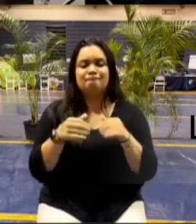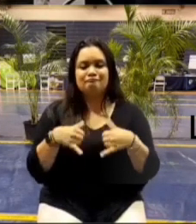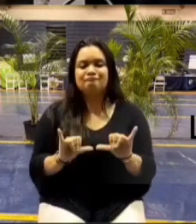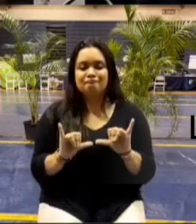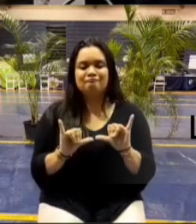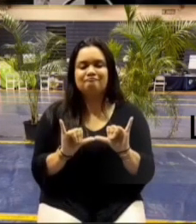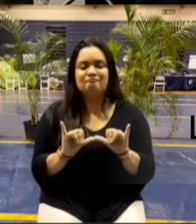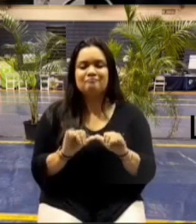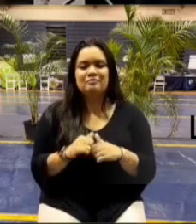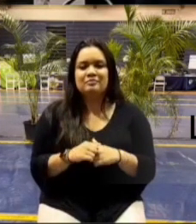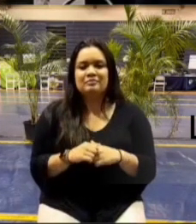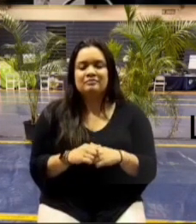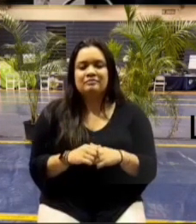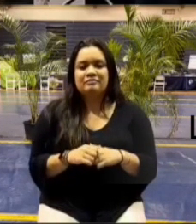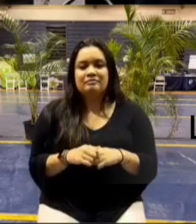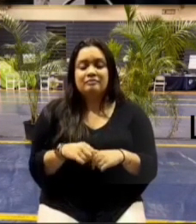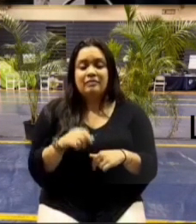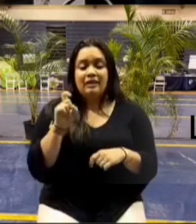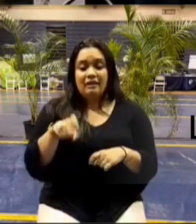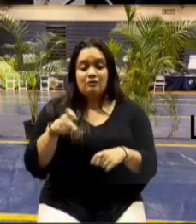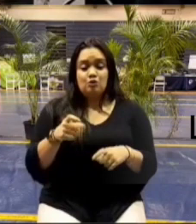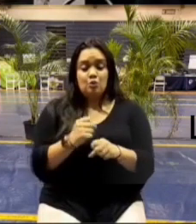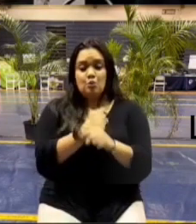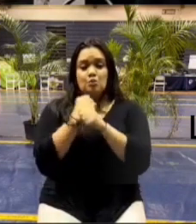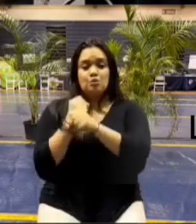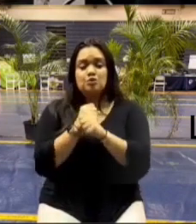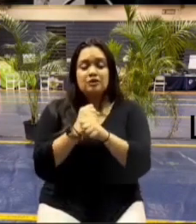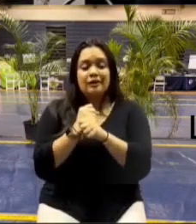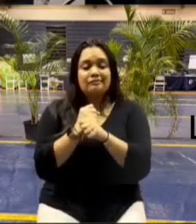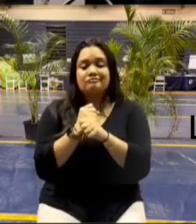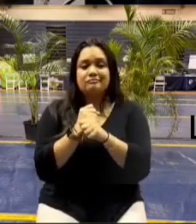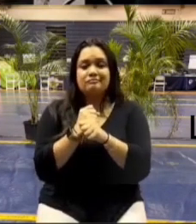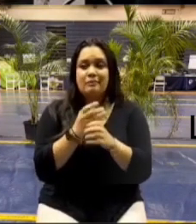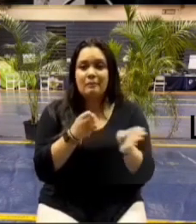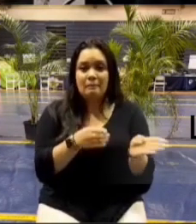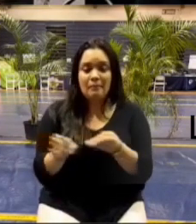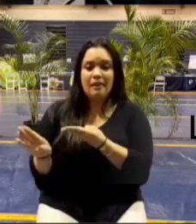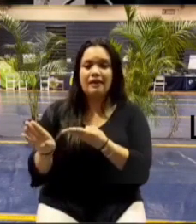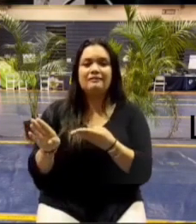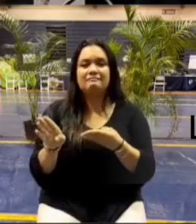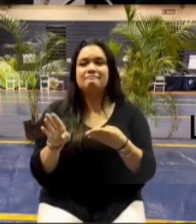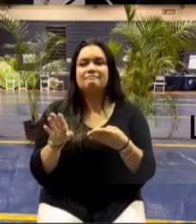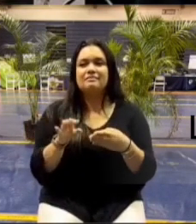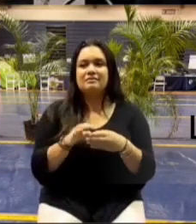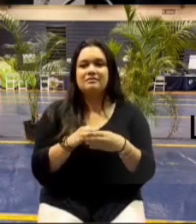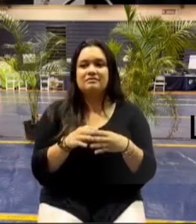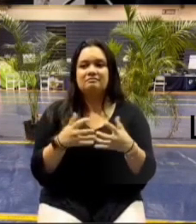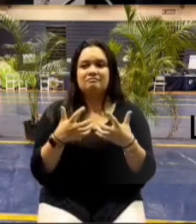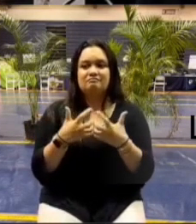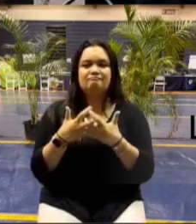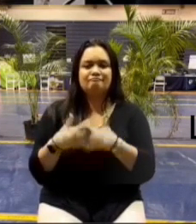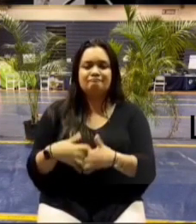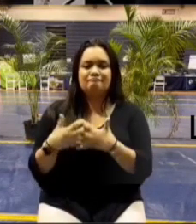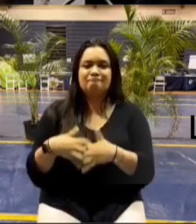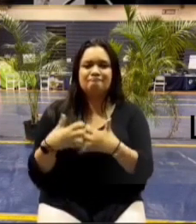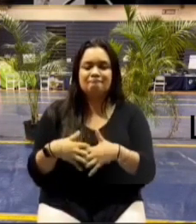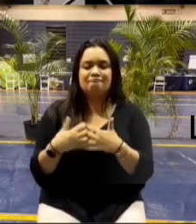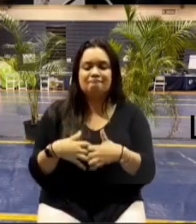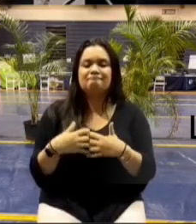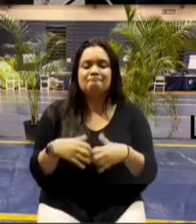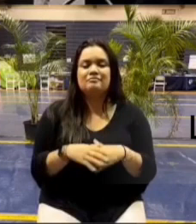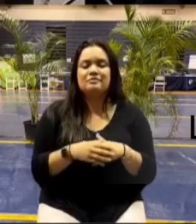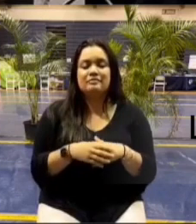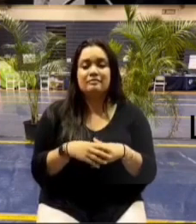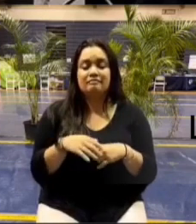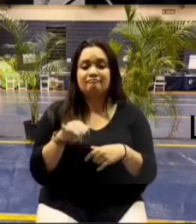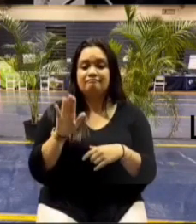carefully they have to protect the treatment plant as i think we talked about about a month ago but it's in